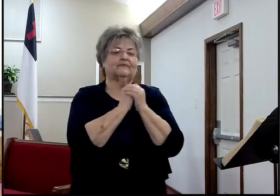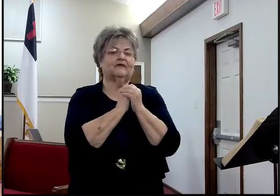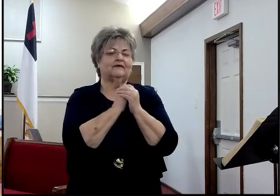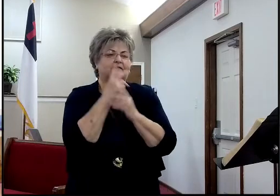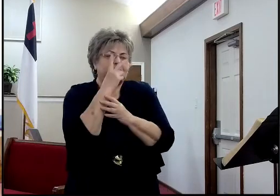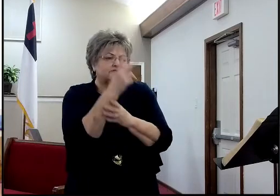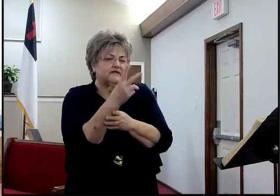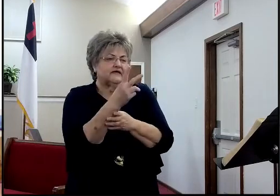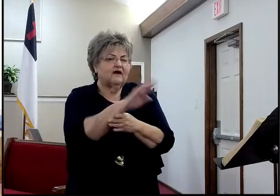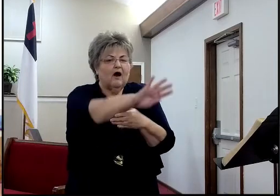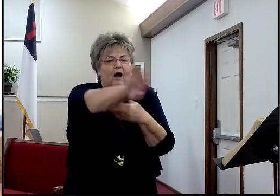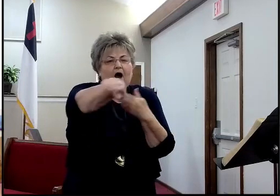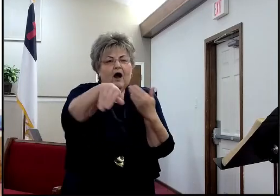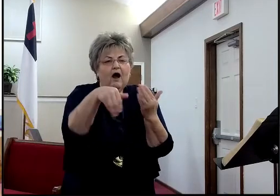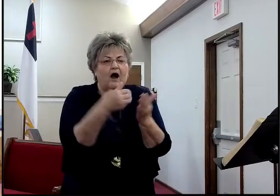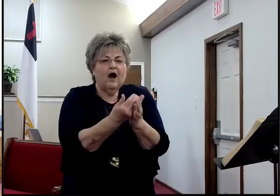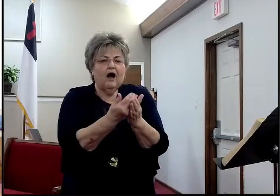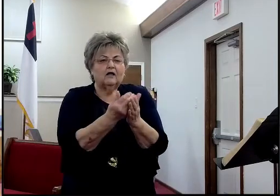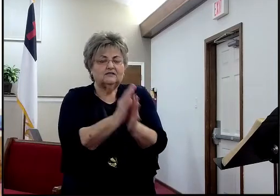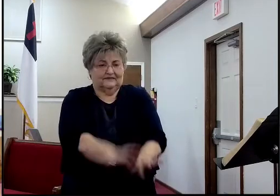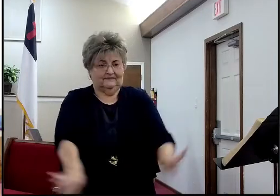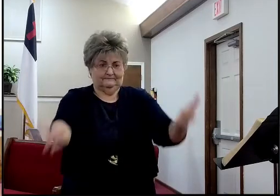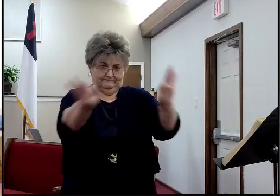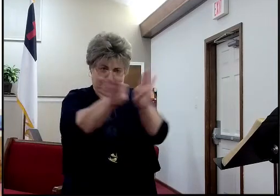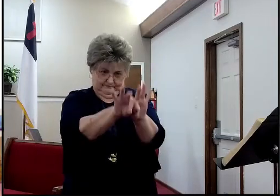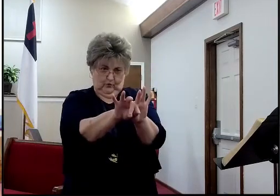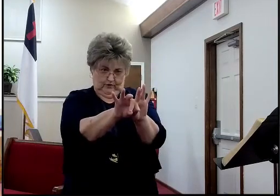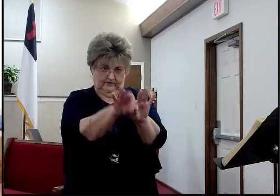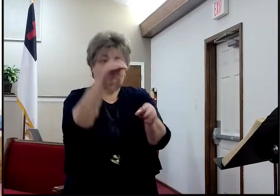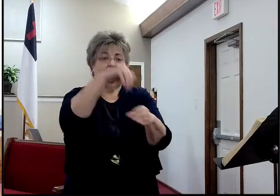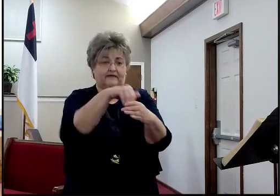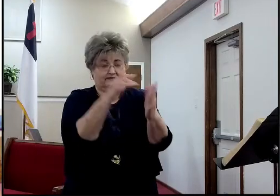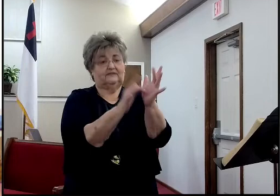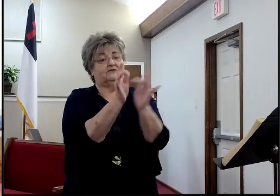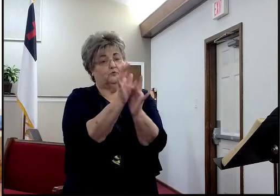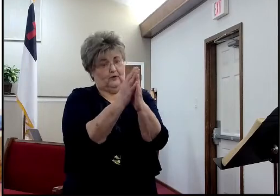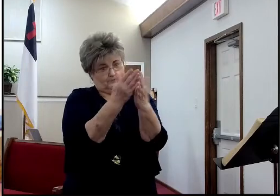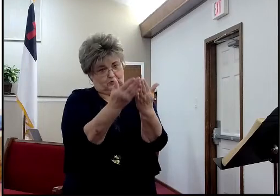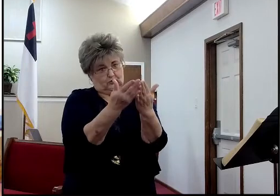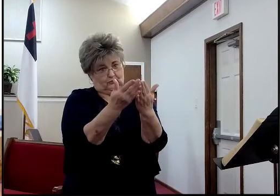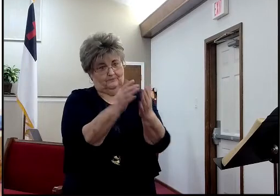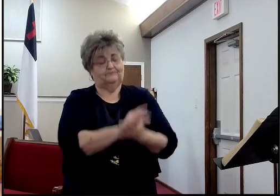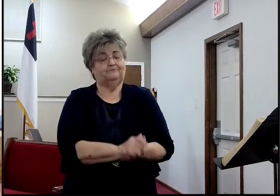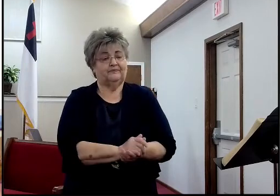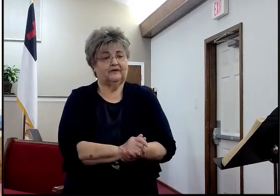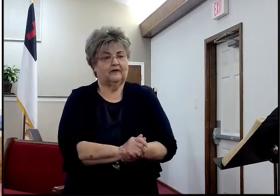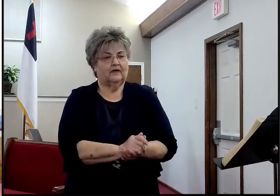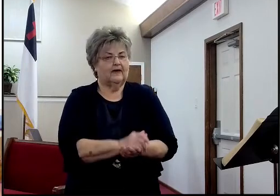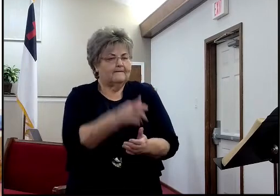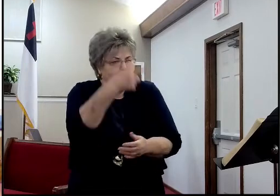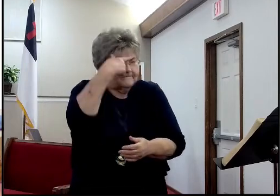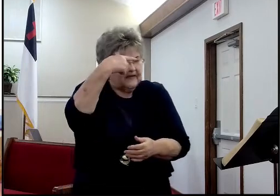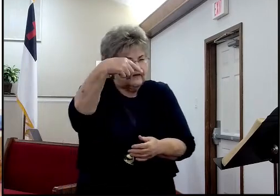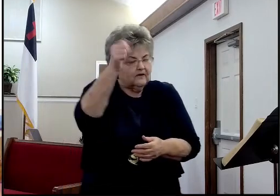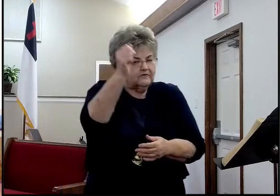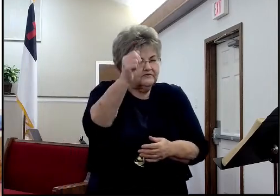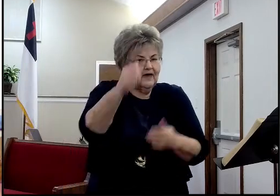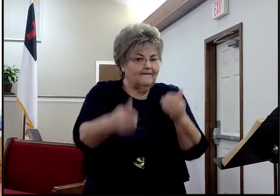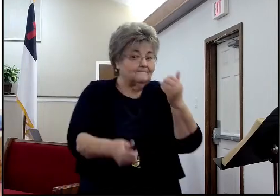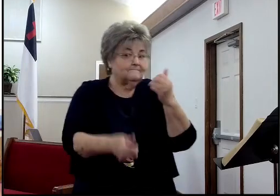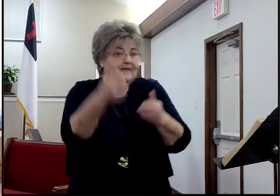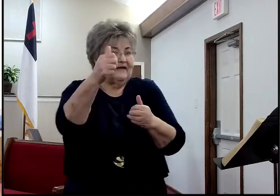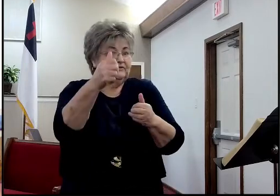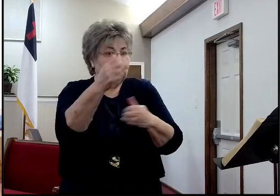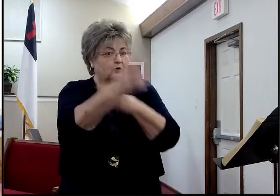but you see how that everything is relevant, there's nothing unimportant in scripture, because, a major world religion today,